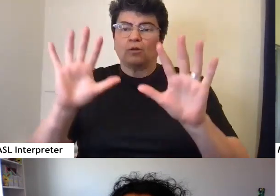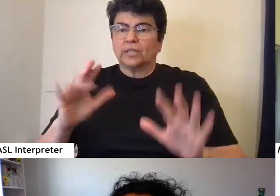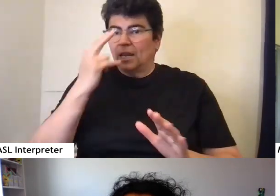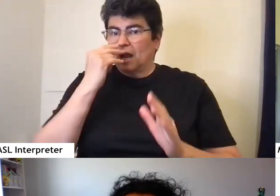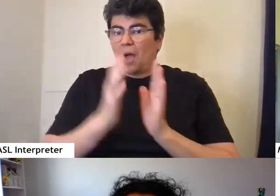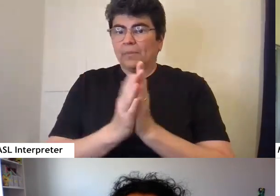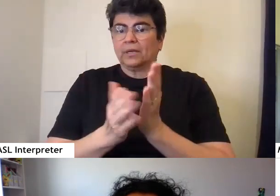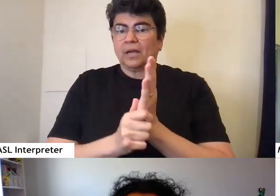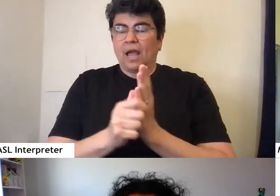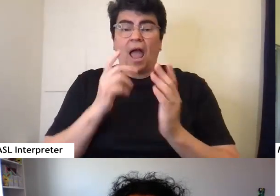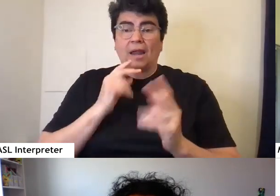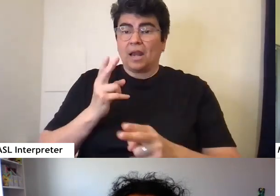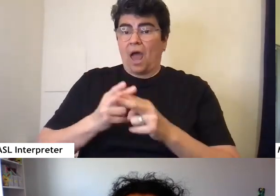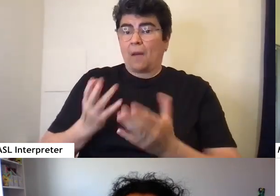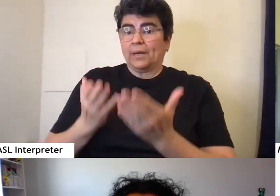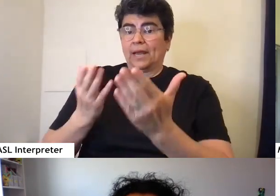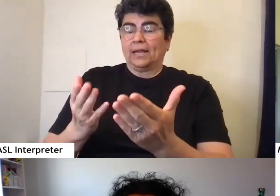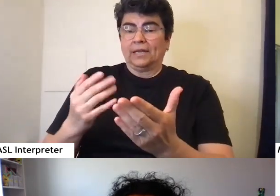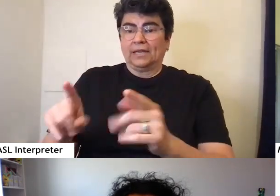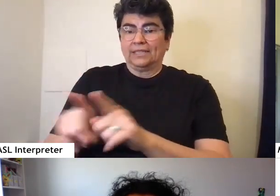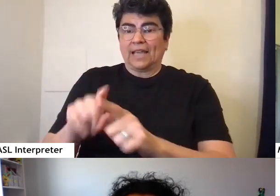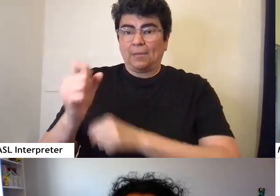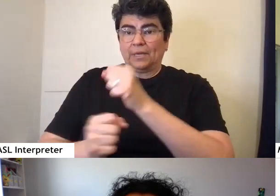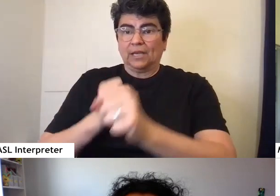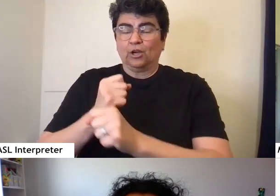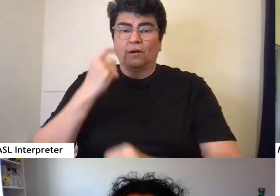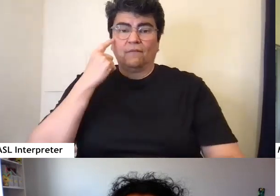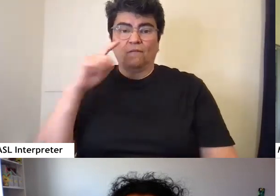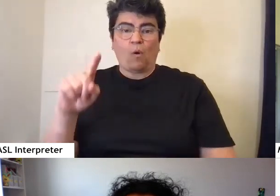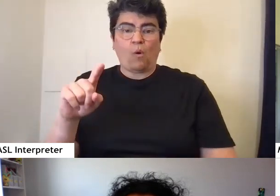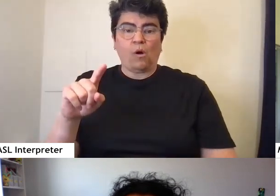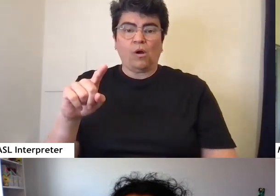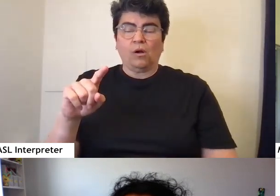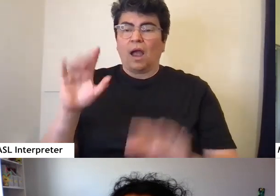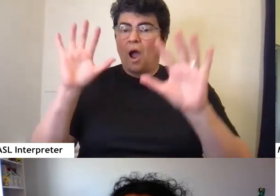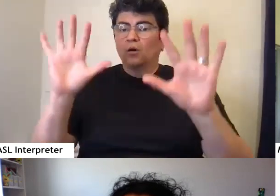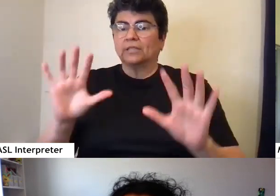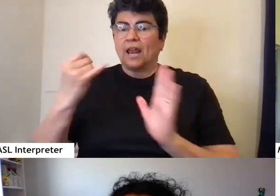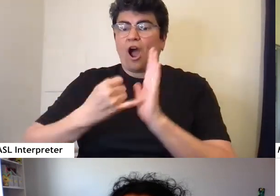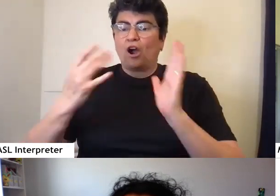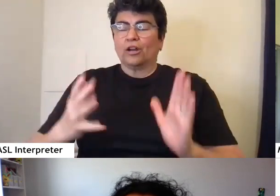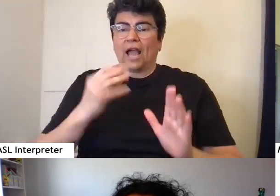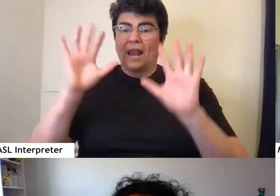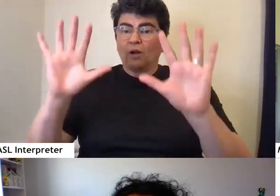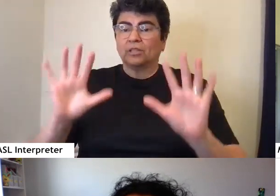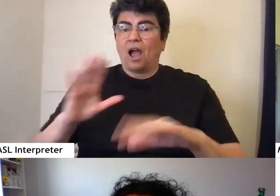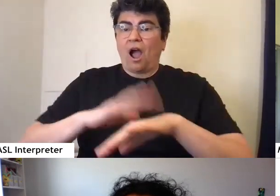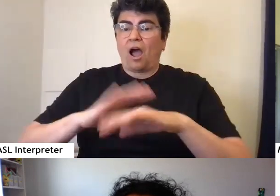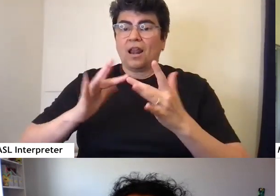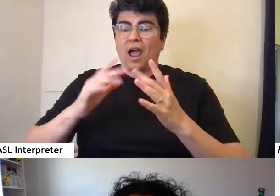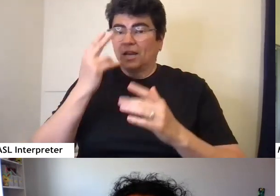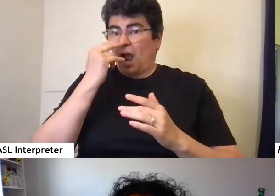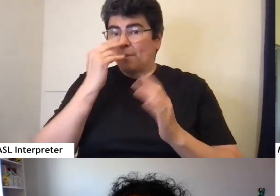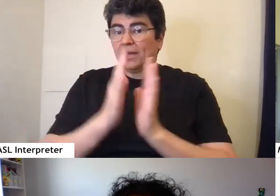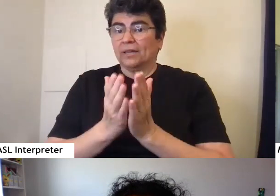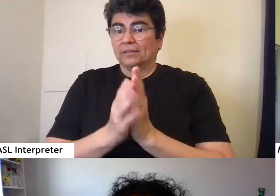was nominated in the same year for Outstanding Artists and Outstanding Online Comics. So